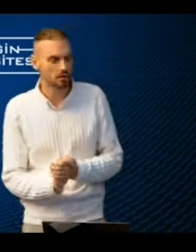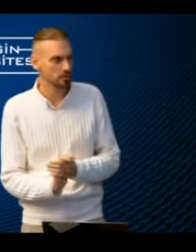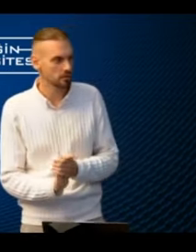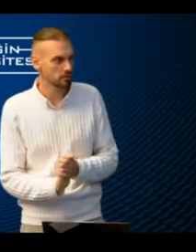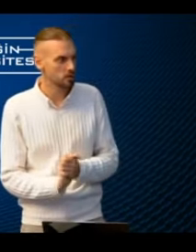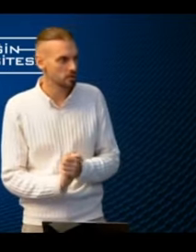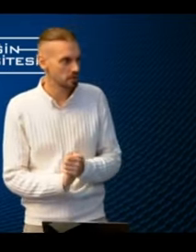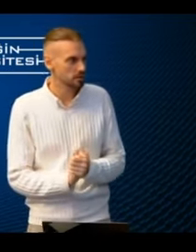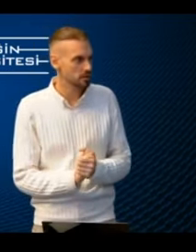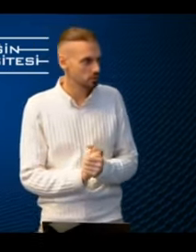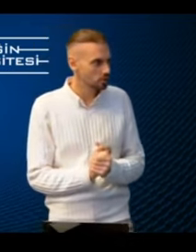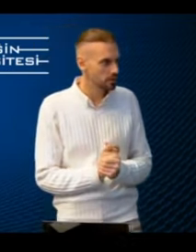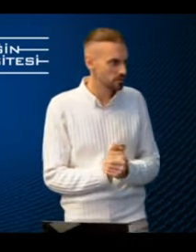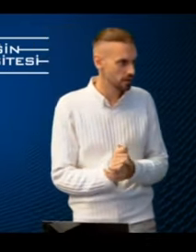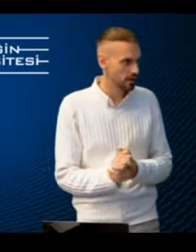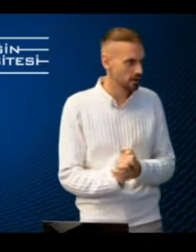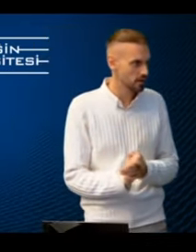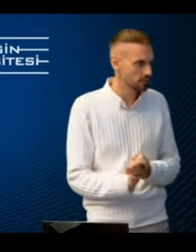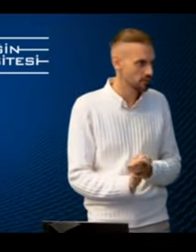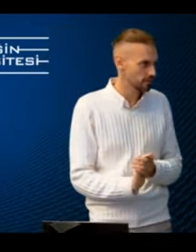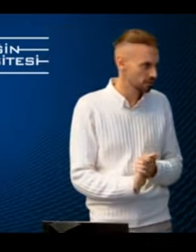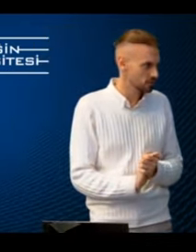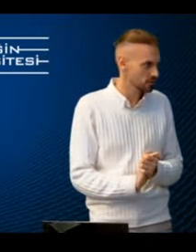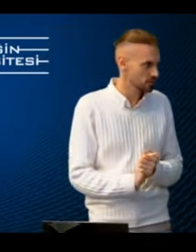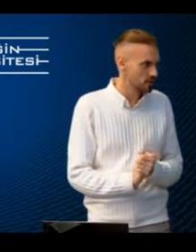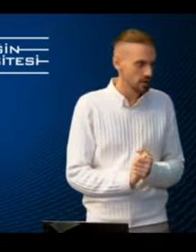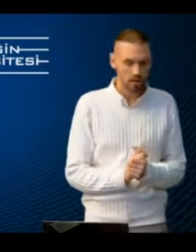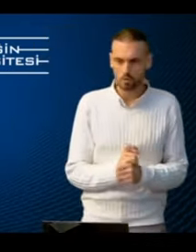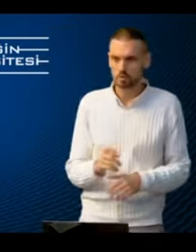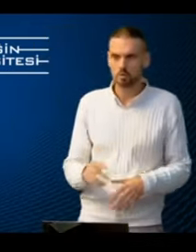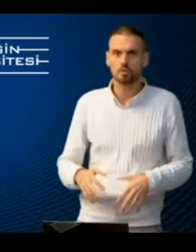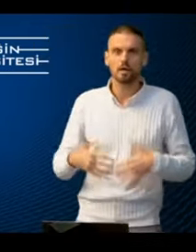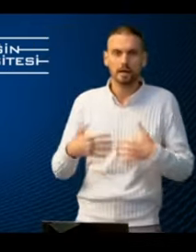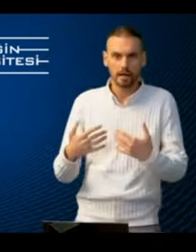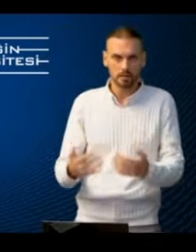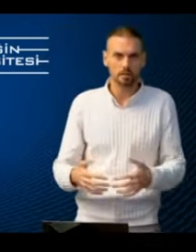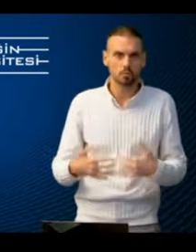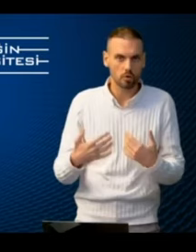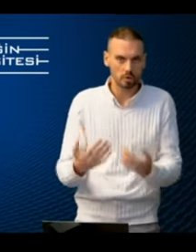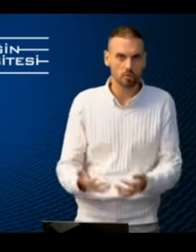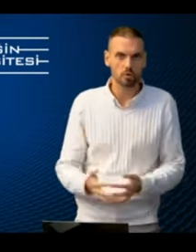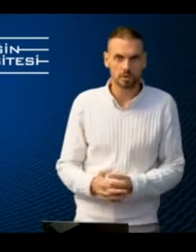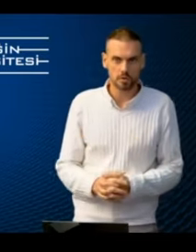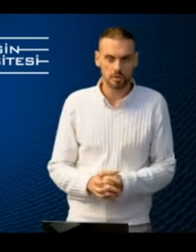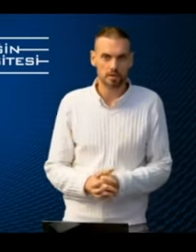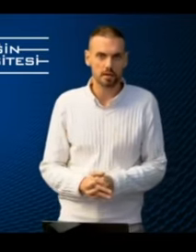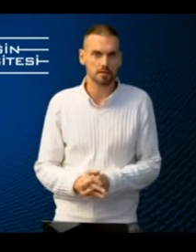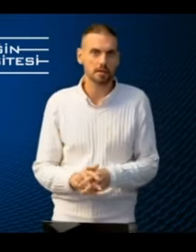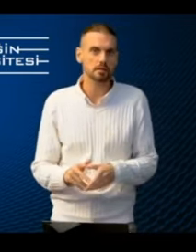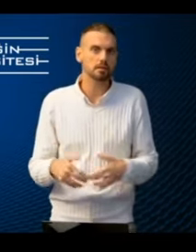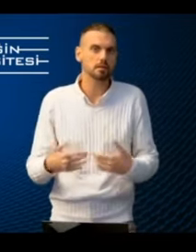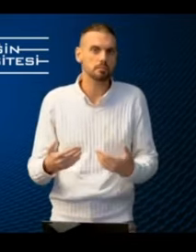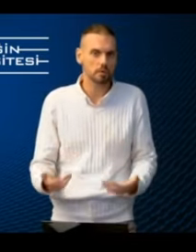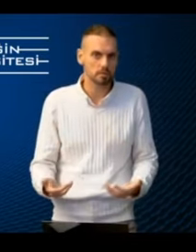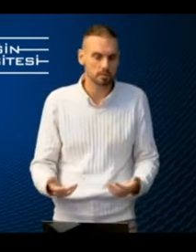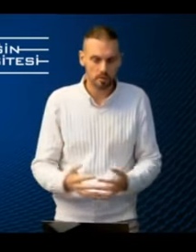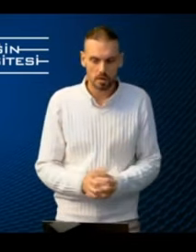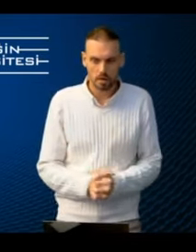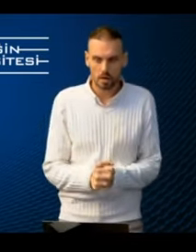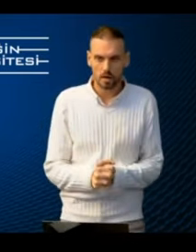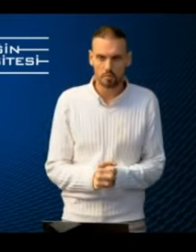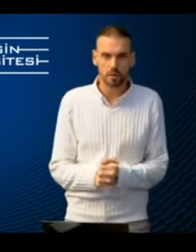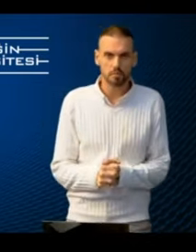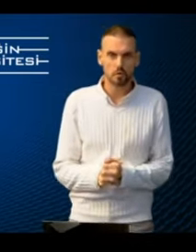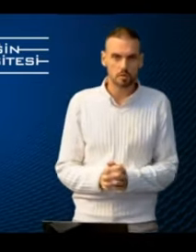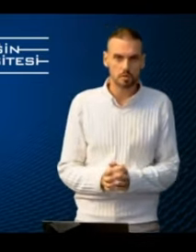in negotiating and talking to the aircraft manufacturers in order to adding more and more features that are technically possible